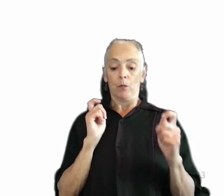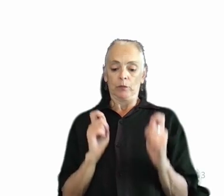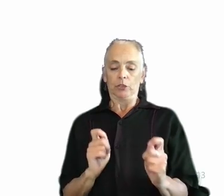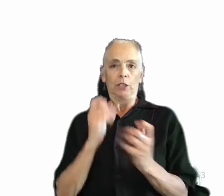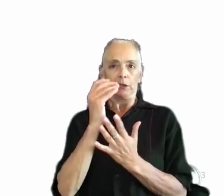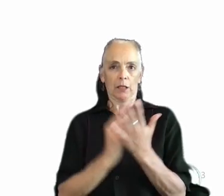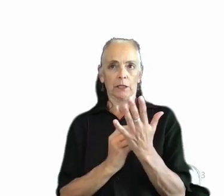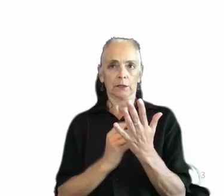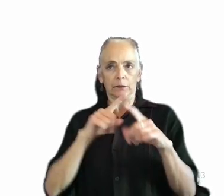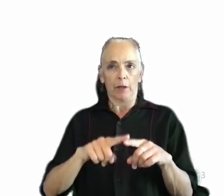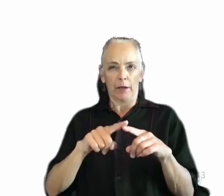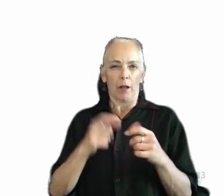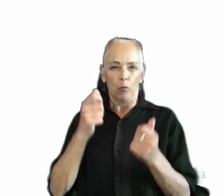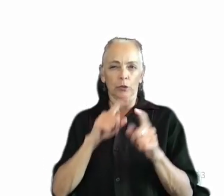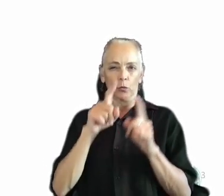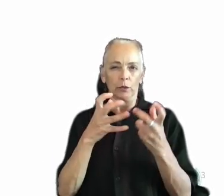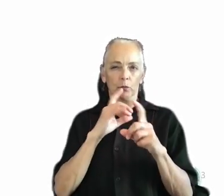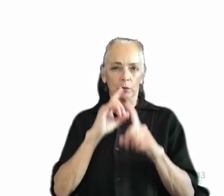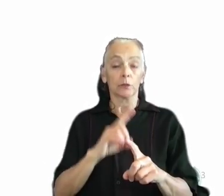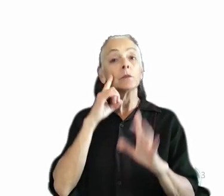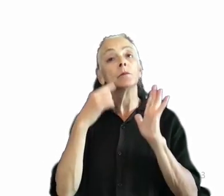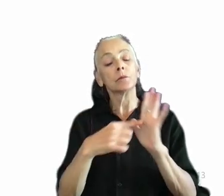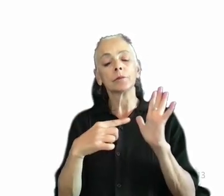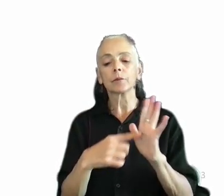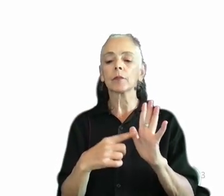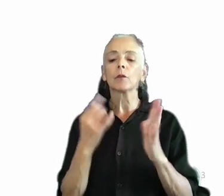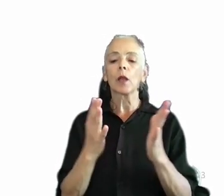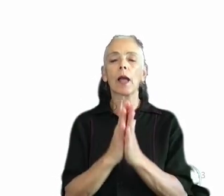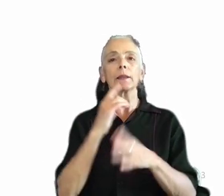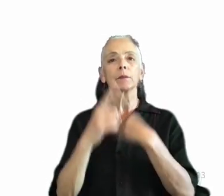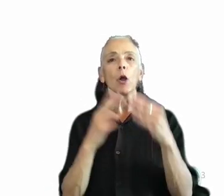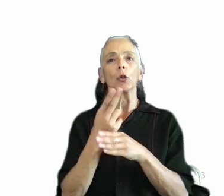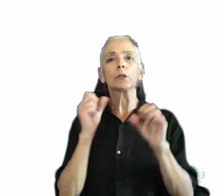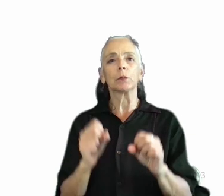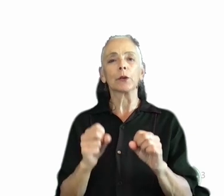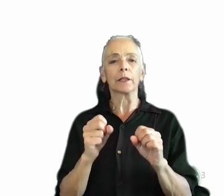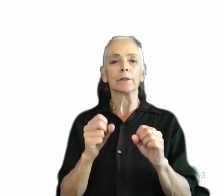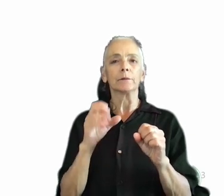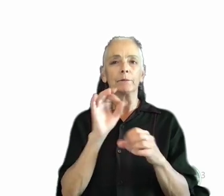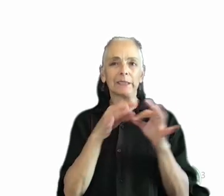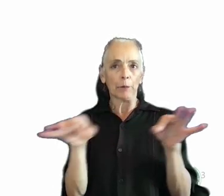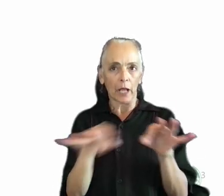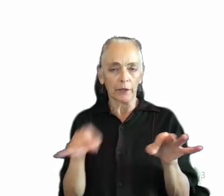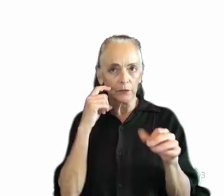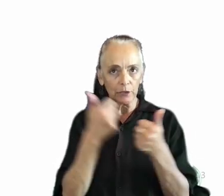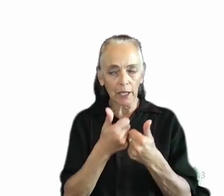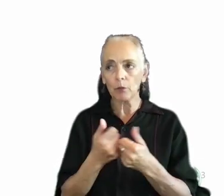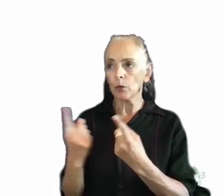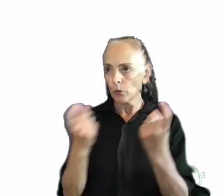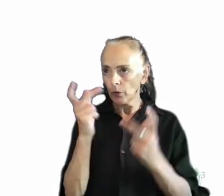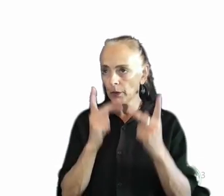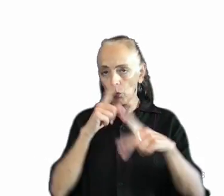what research questions we're looking to answer. For example, if we're asking about the usability of subtitles for a game, we recruit people who rely on